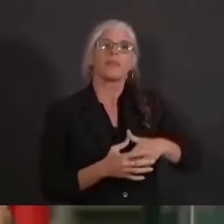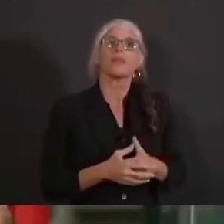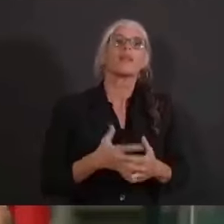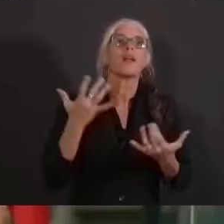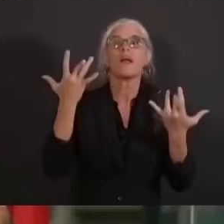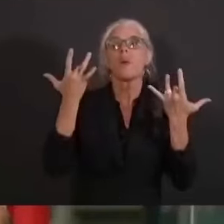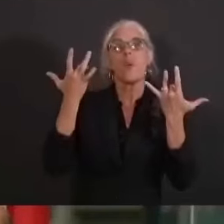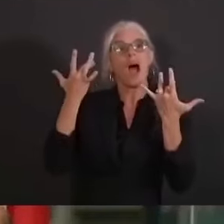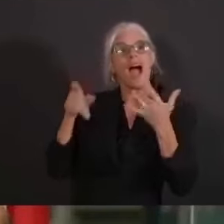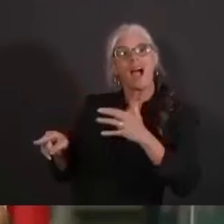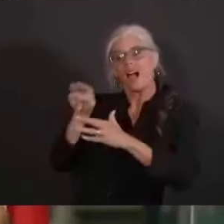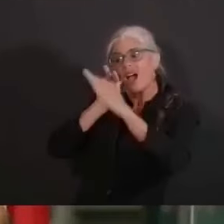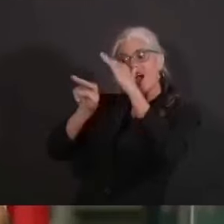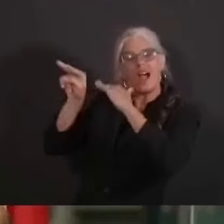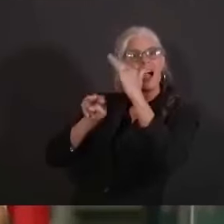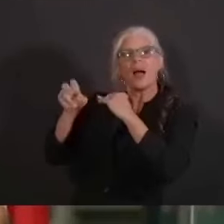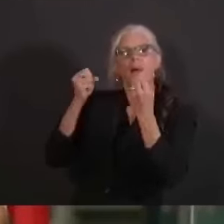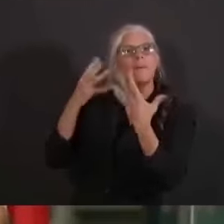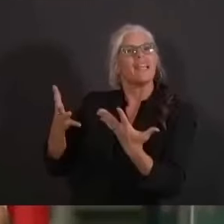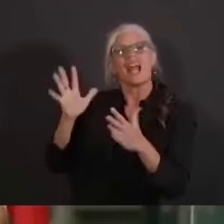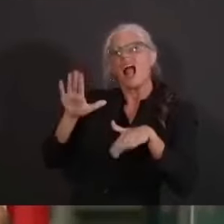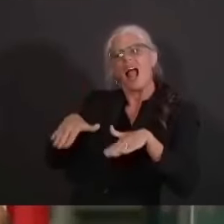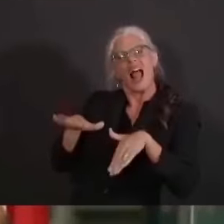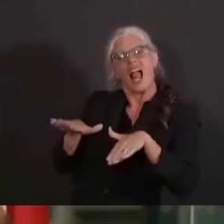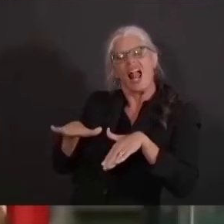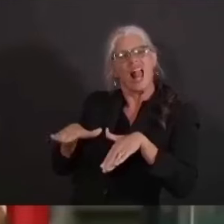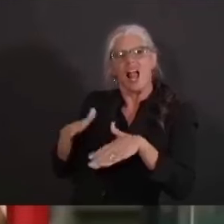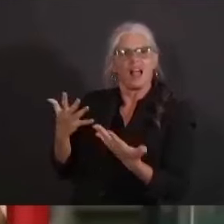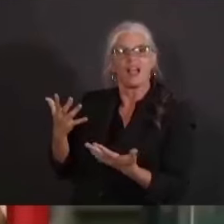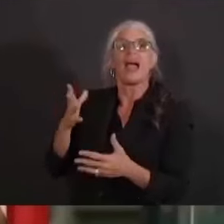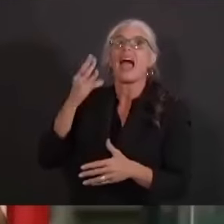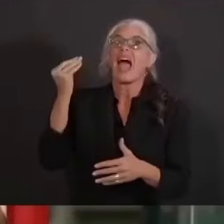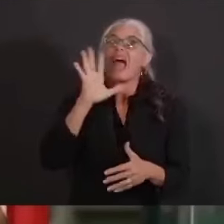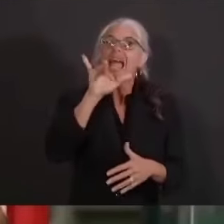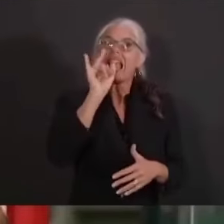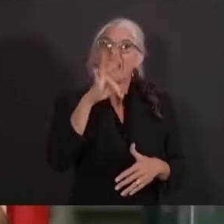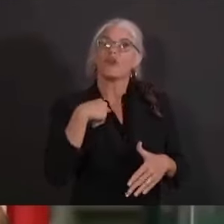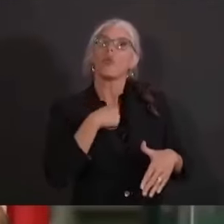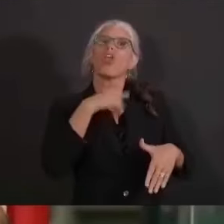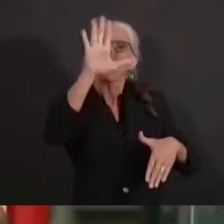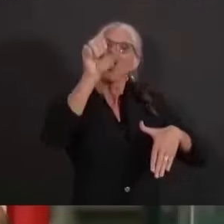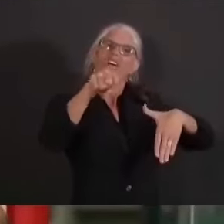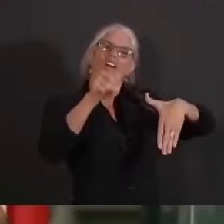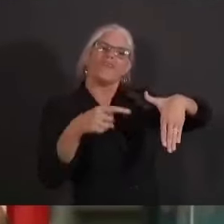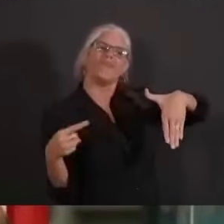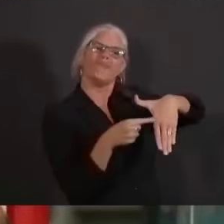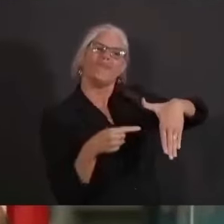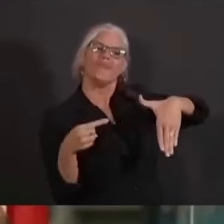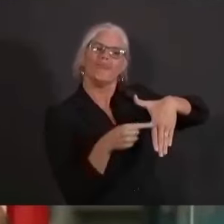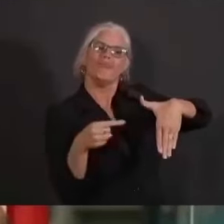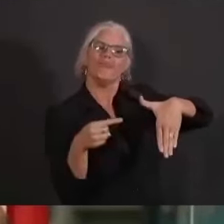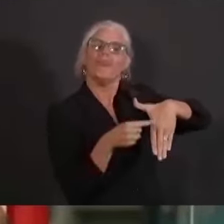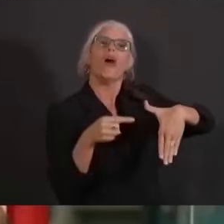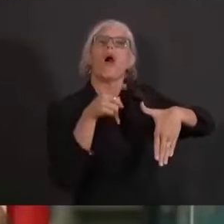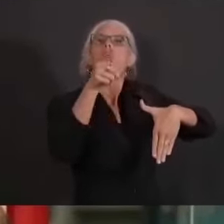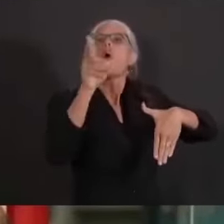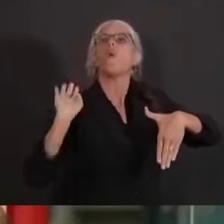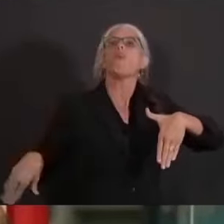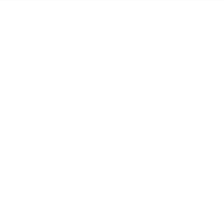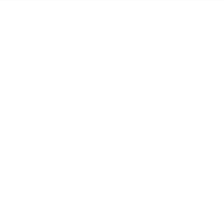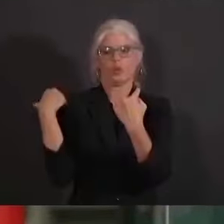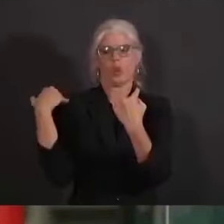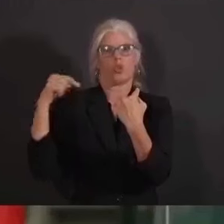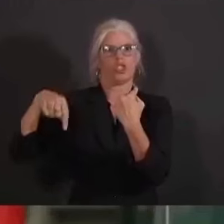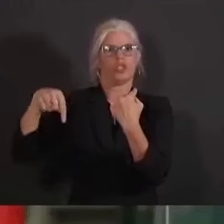preparations uh to know that you're not going to be able to be told with 100 degree certainty where this storm is going to go this far out in advance